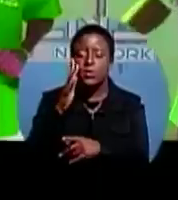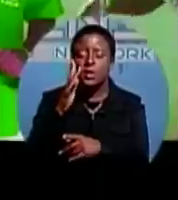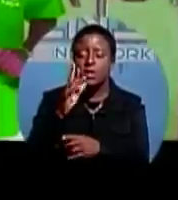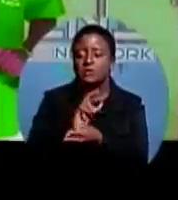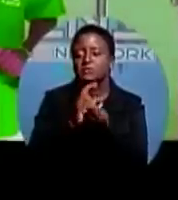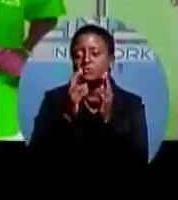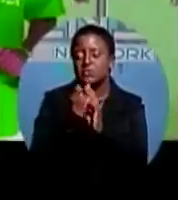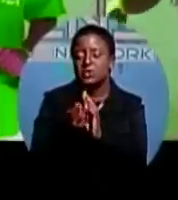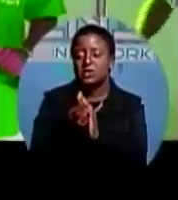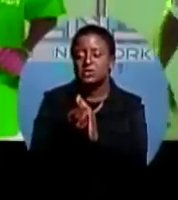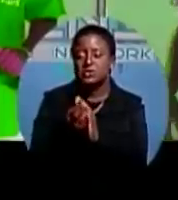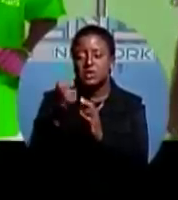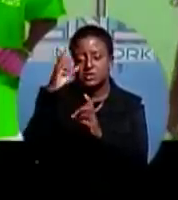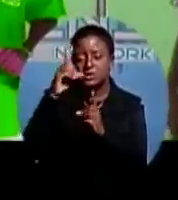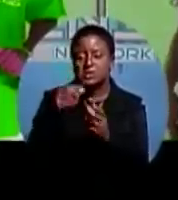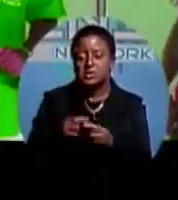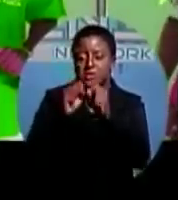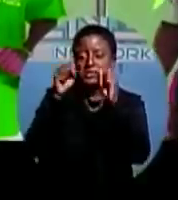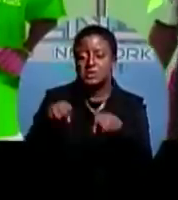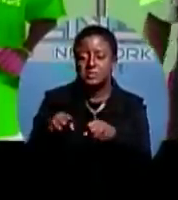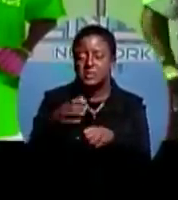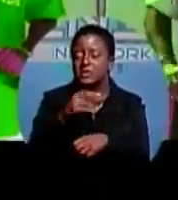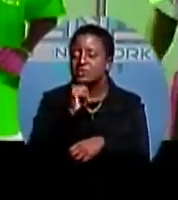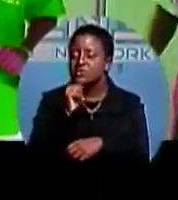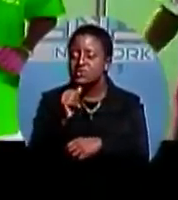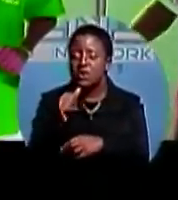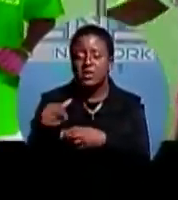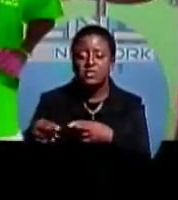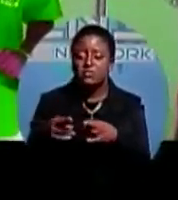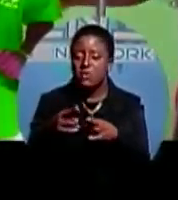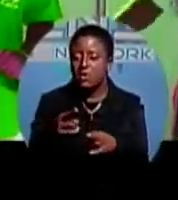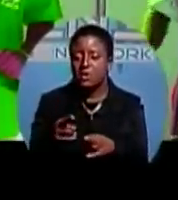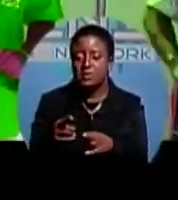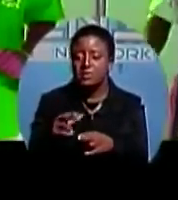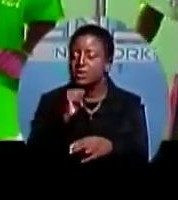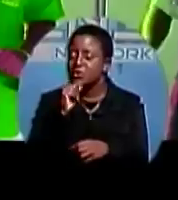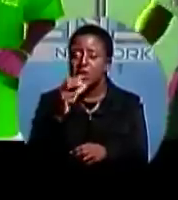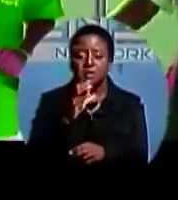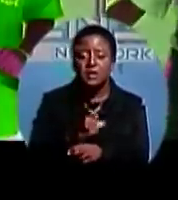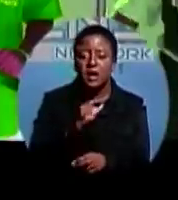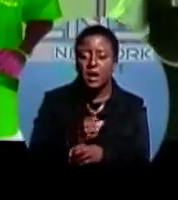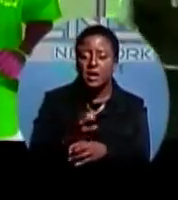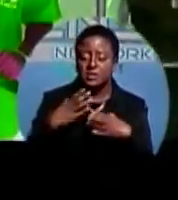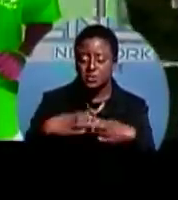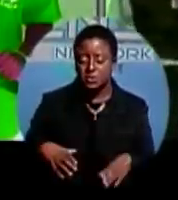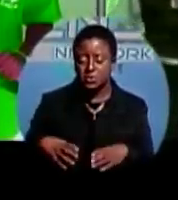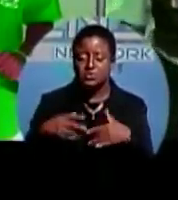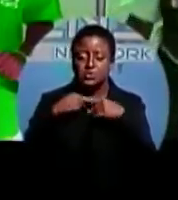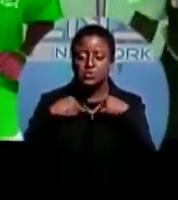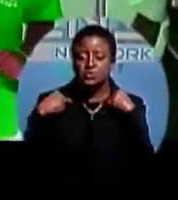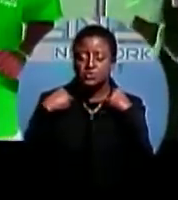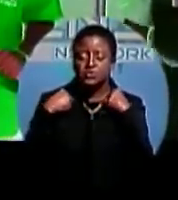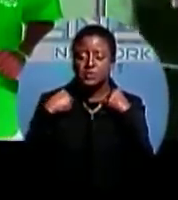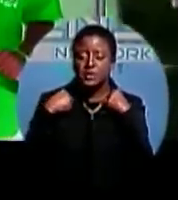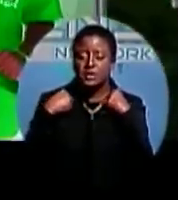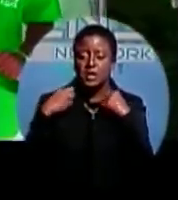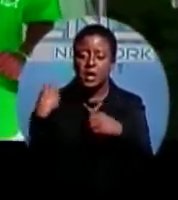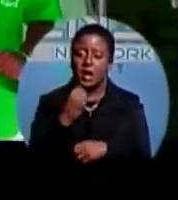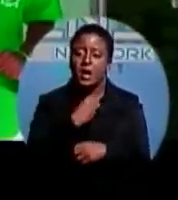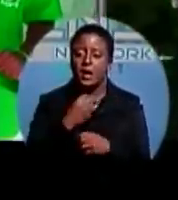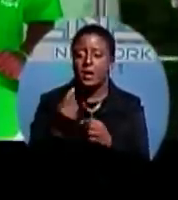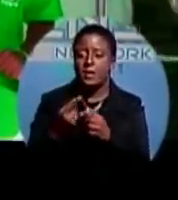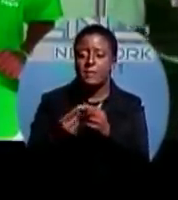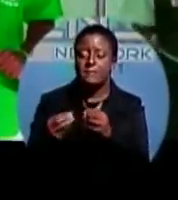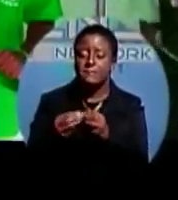not the roads, you know. They're not the airport. It's not our cars or our clothes or our jewelry. Our most